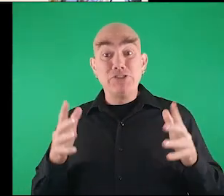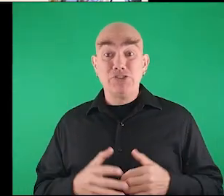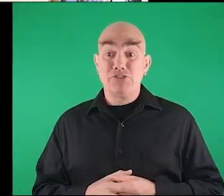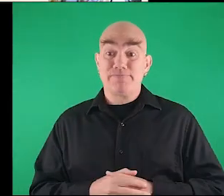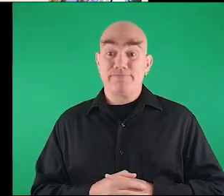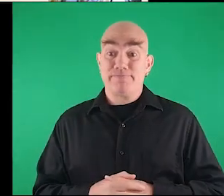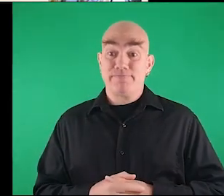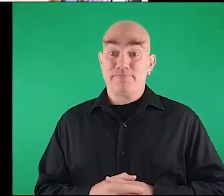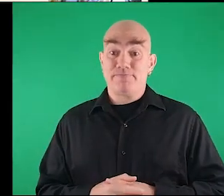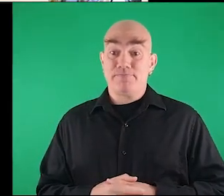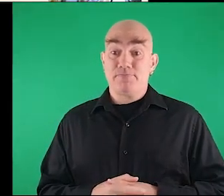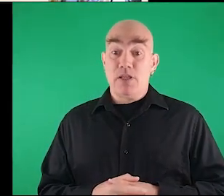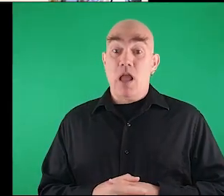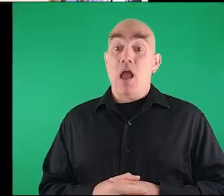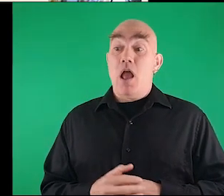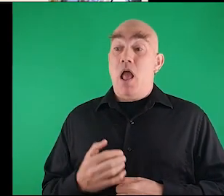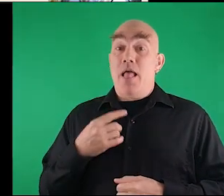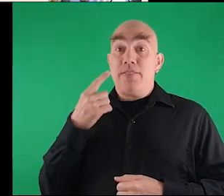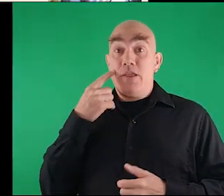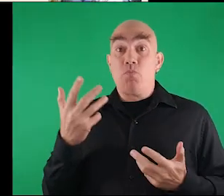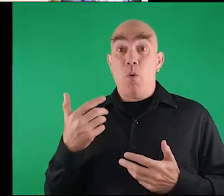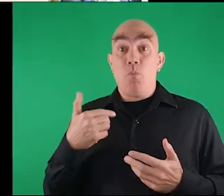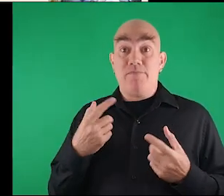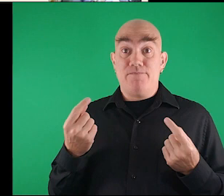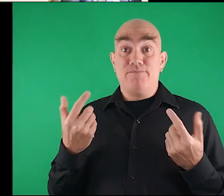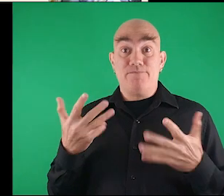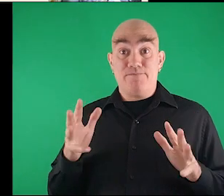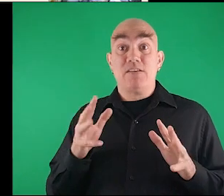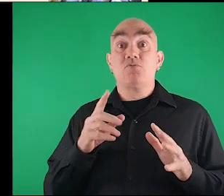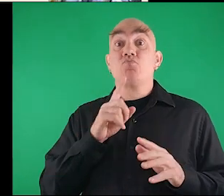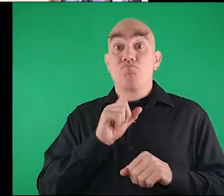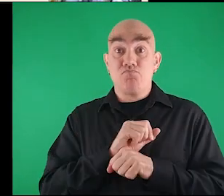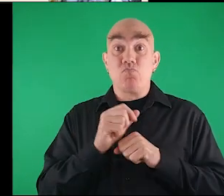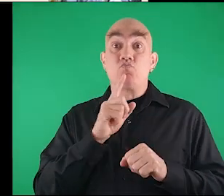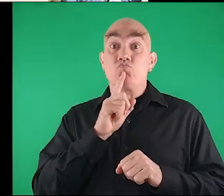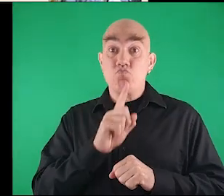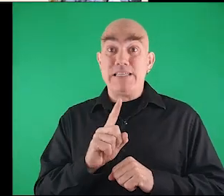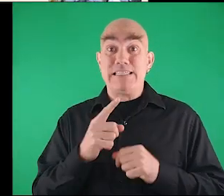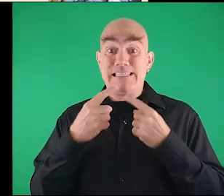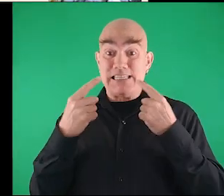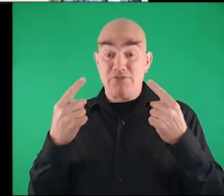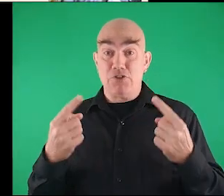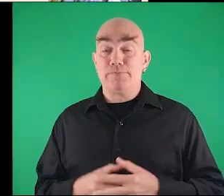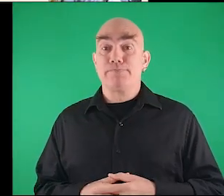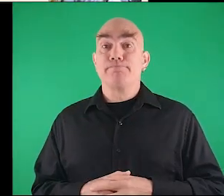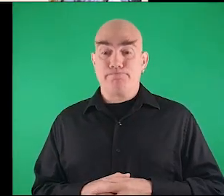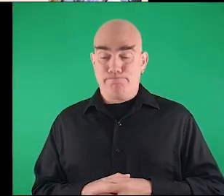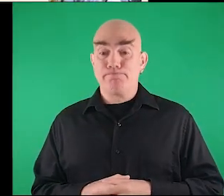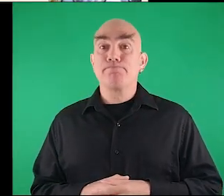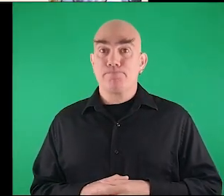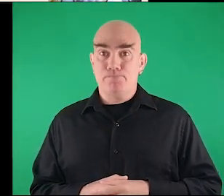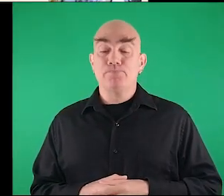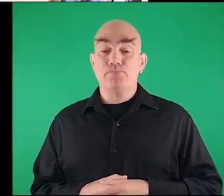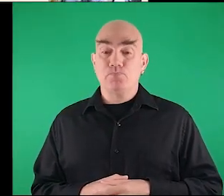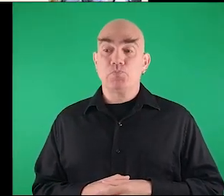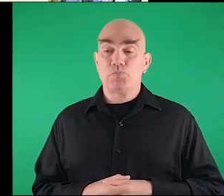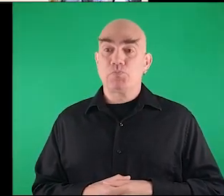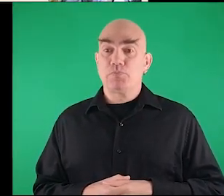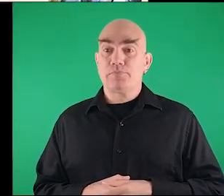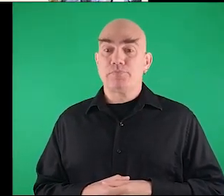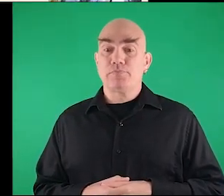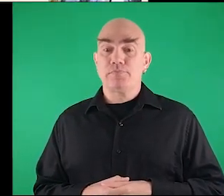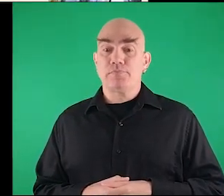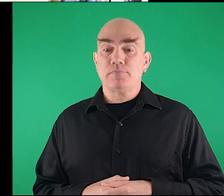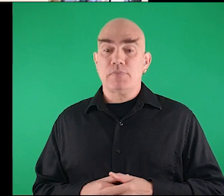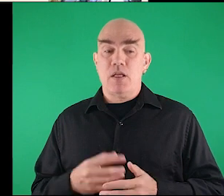uh i think that uh some that we have really